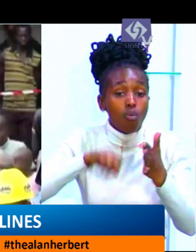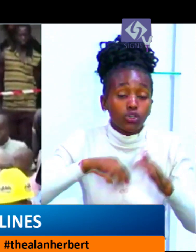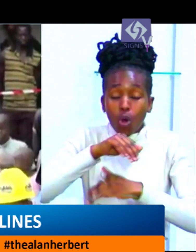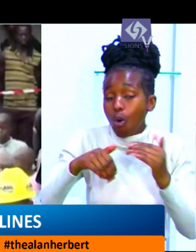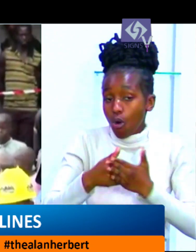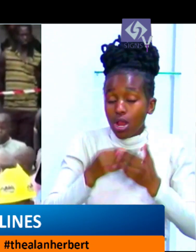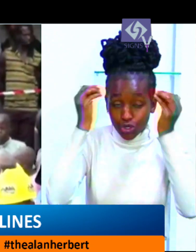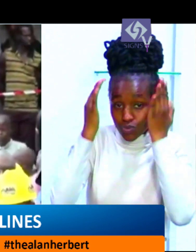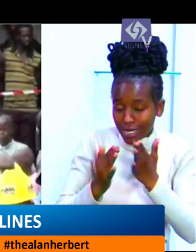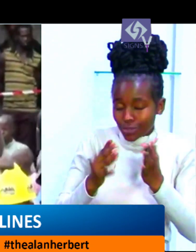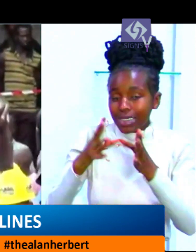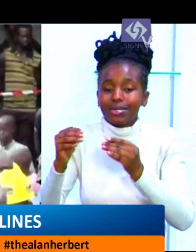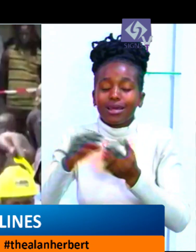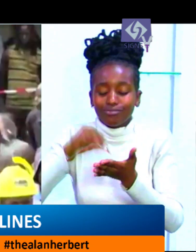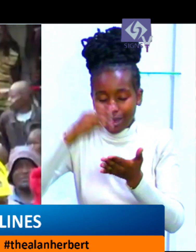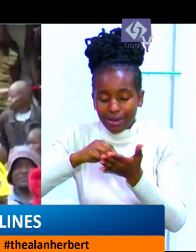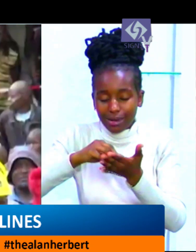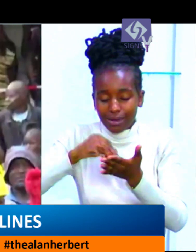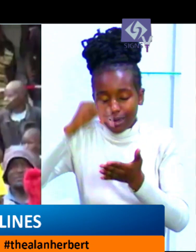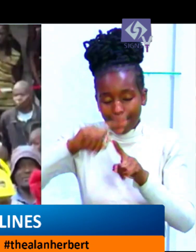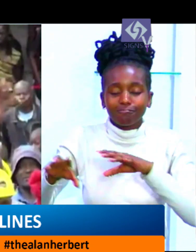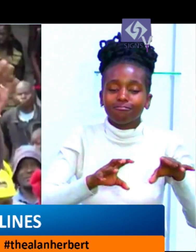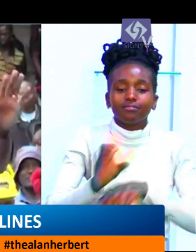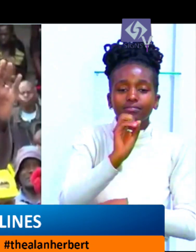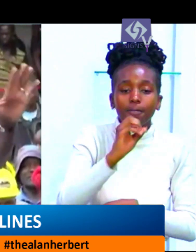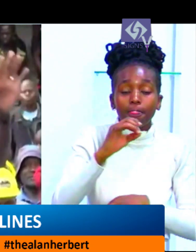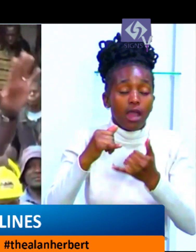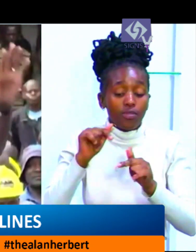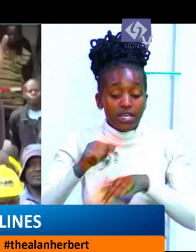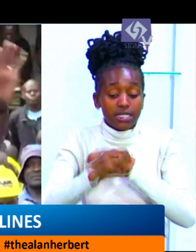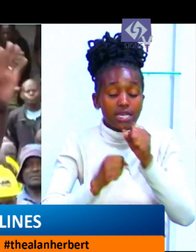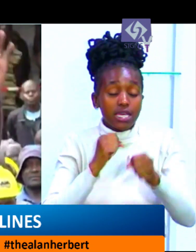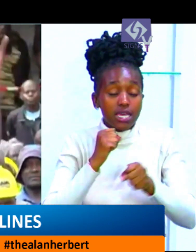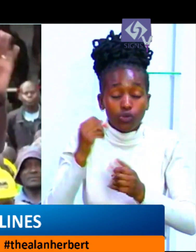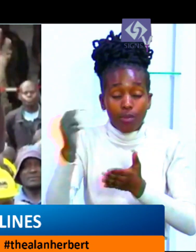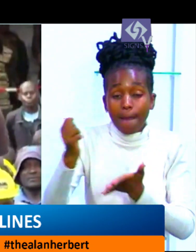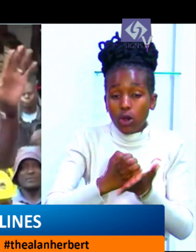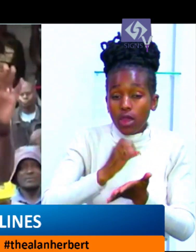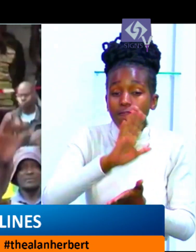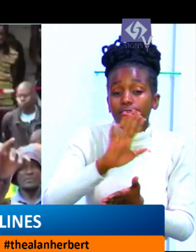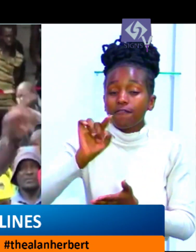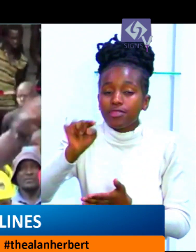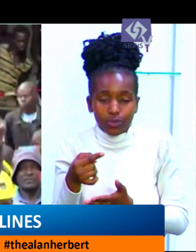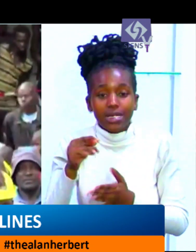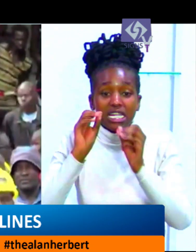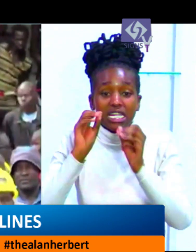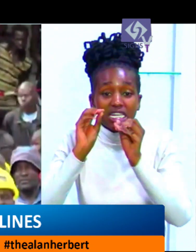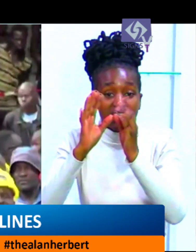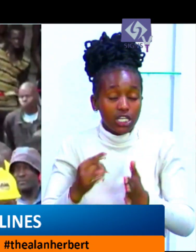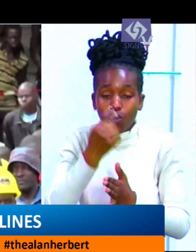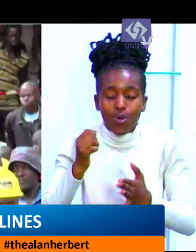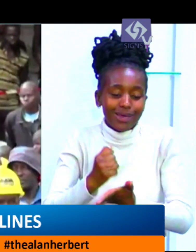administration has made to streamline the education sector, citing changes that have been made to the competency-based